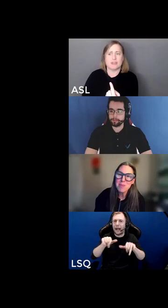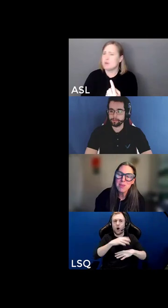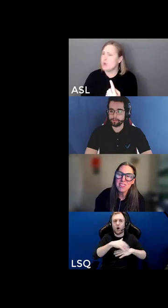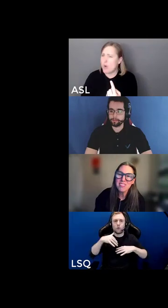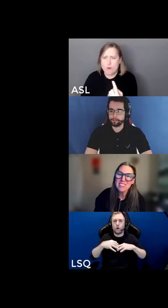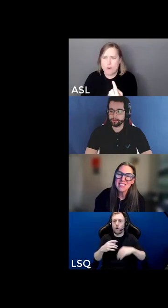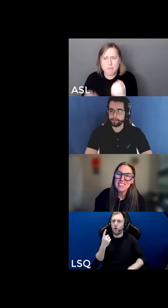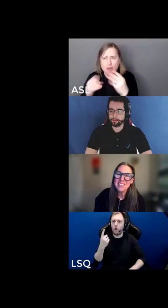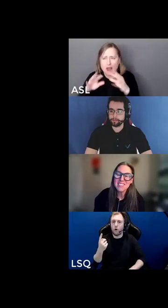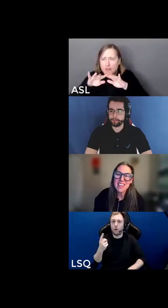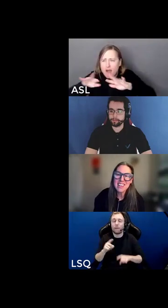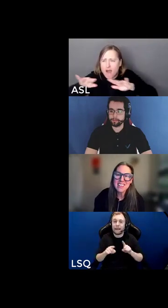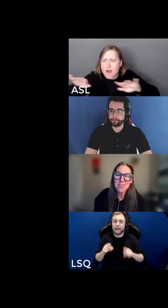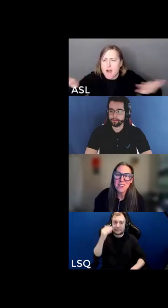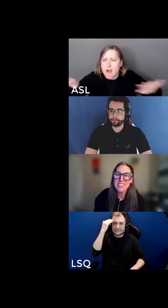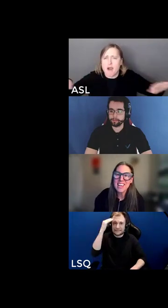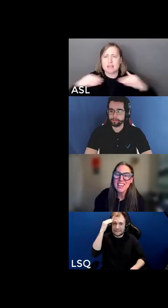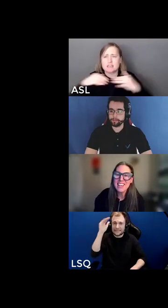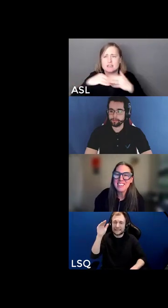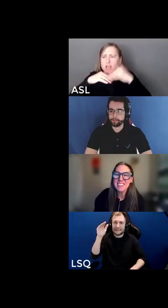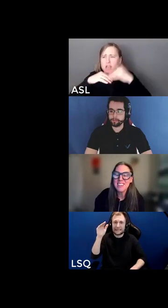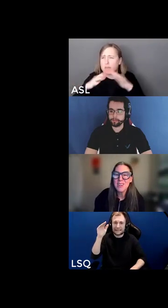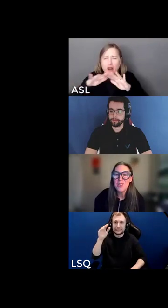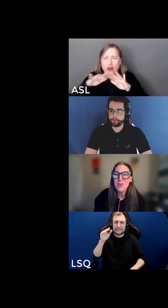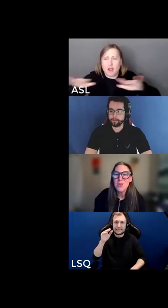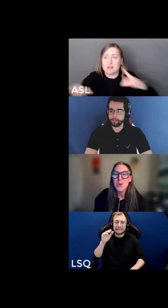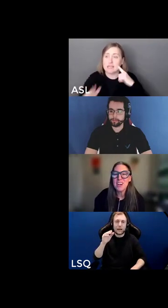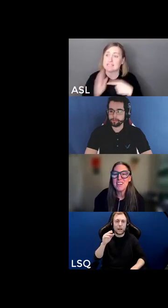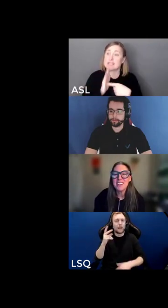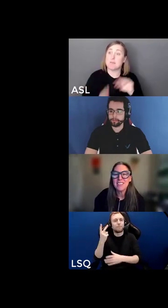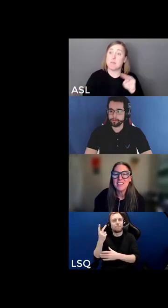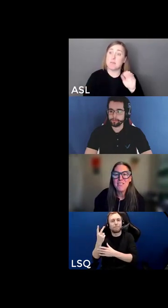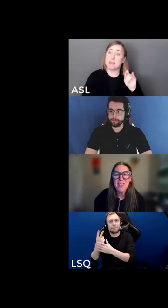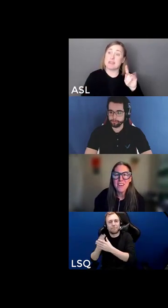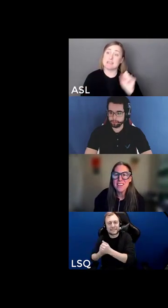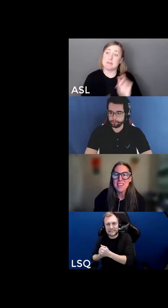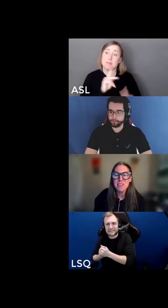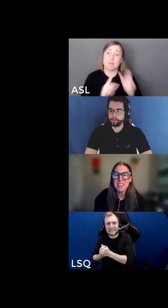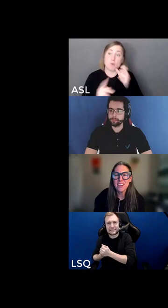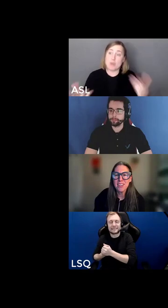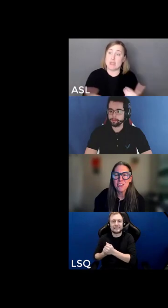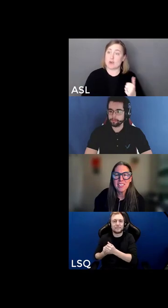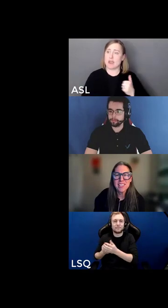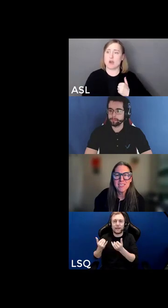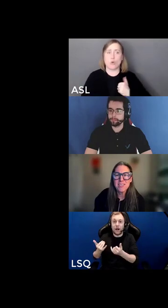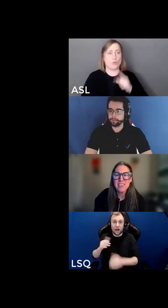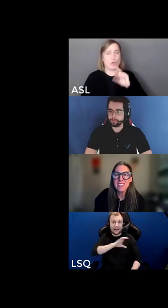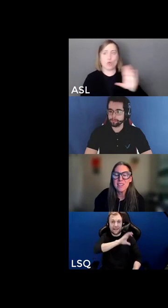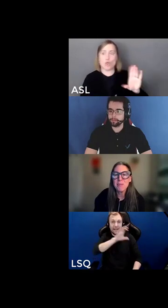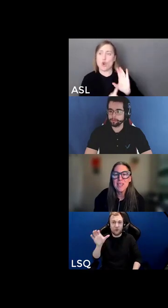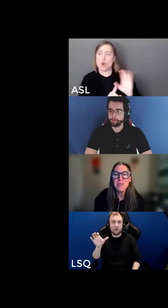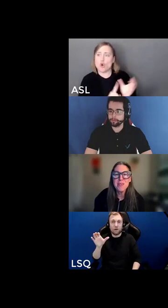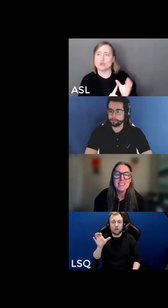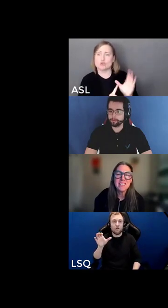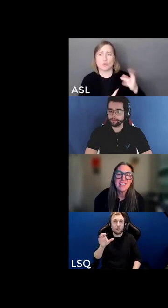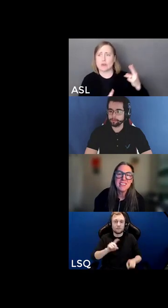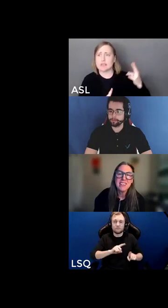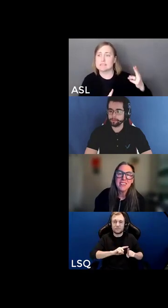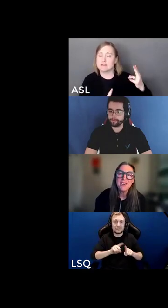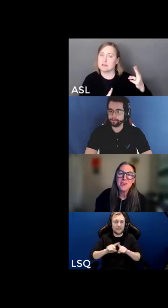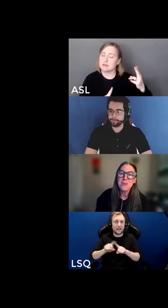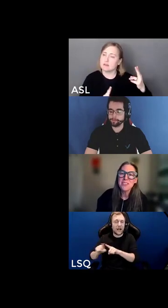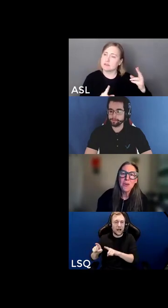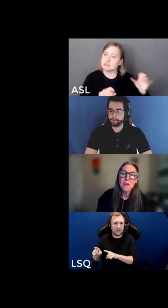metis people in this land now called canada who are very different culturally historically from inuit